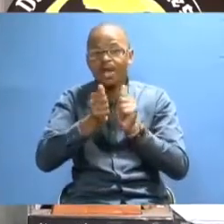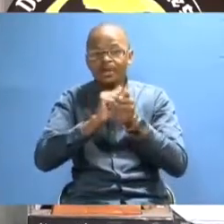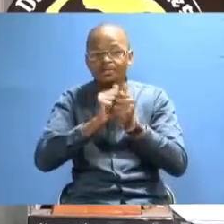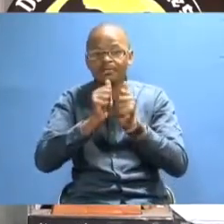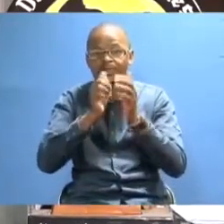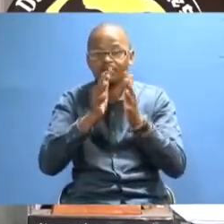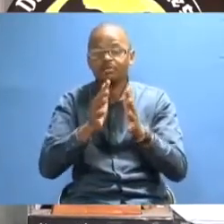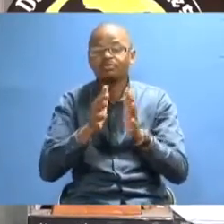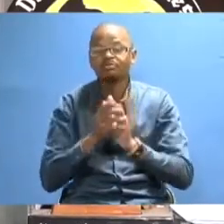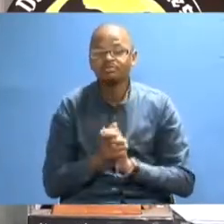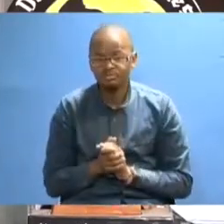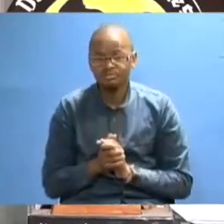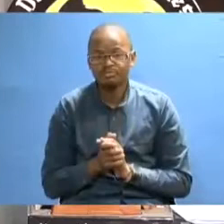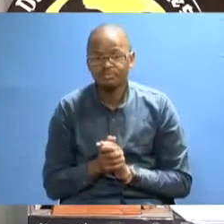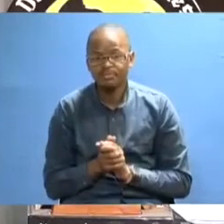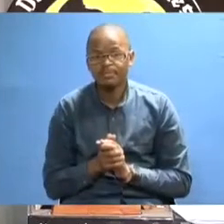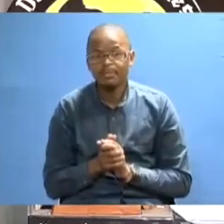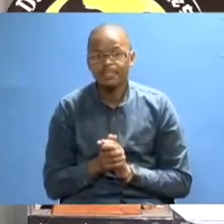an administrator,